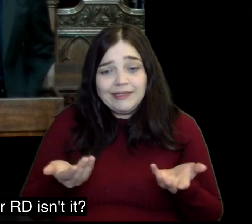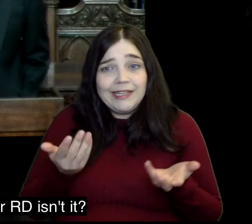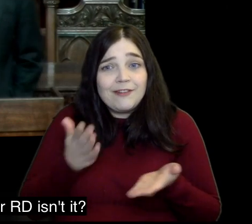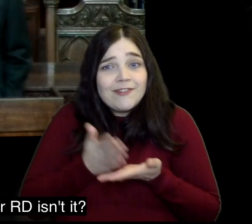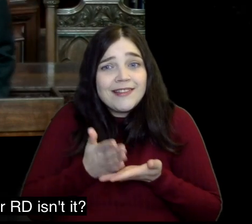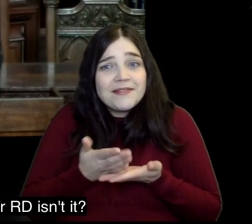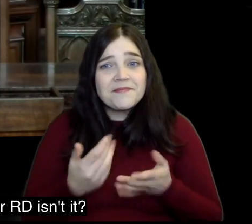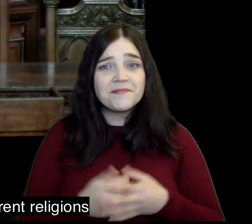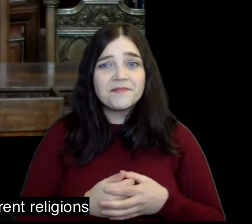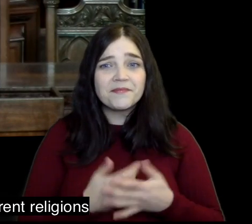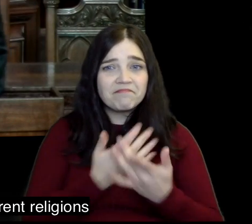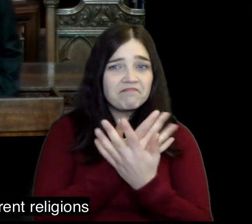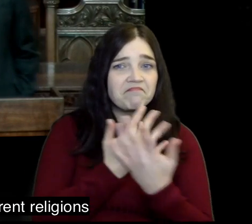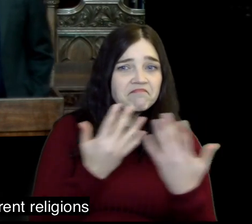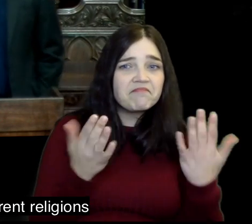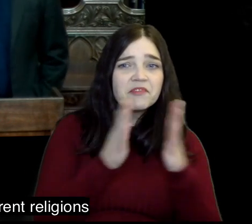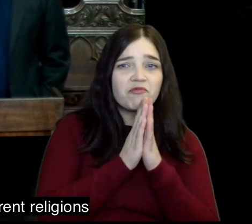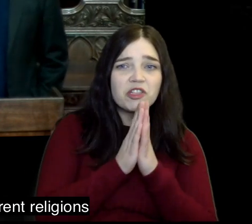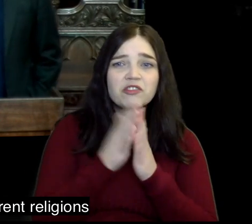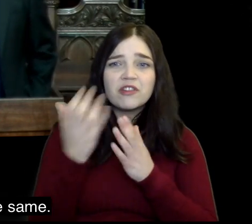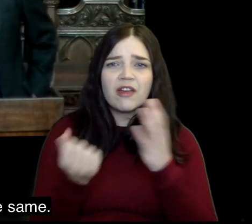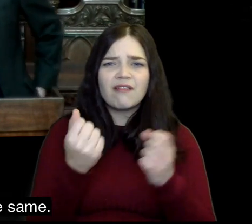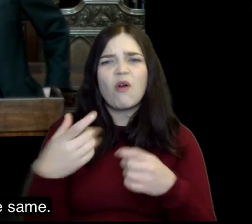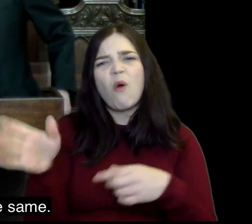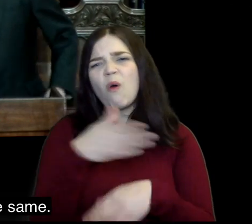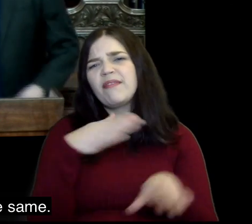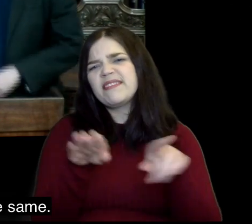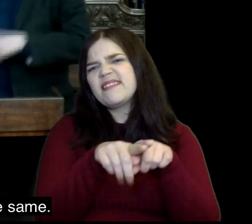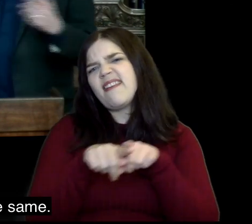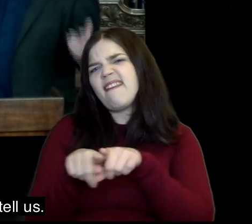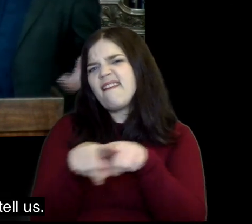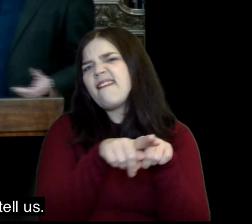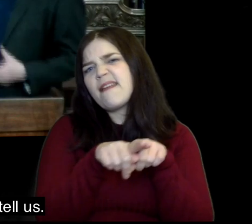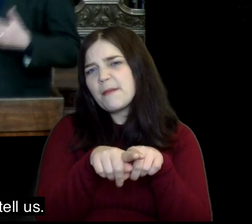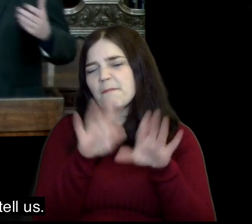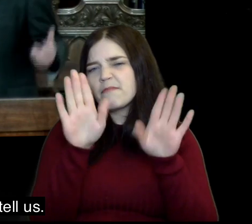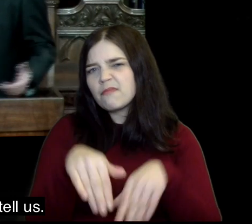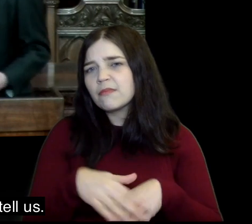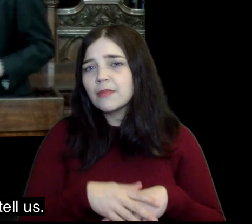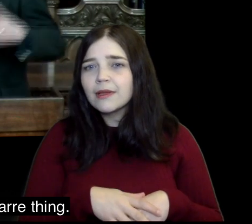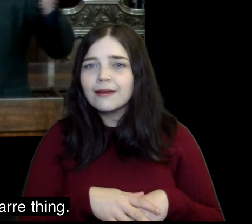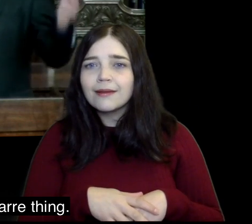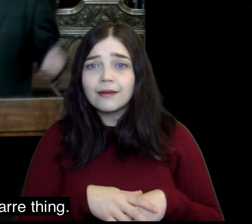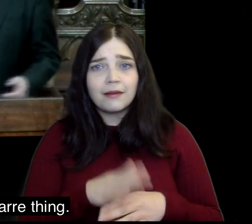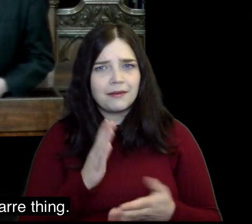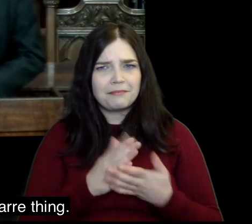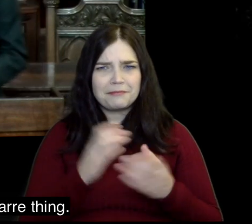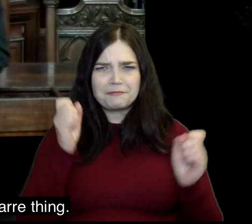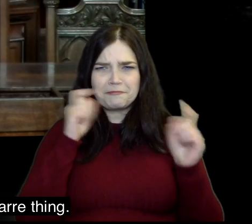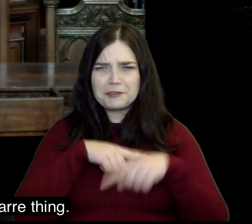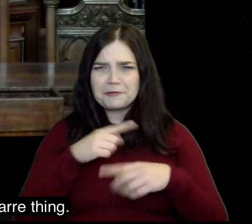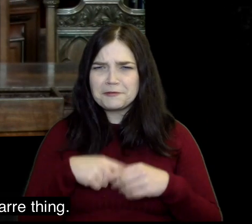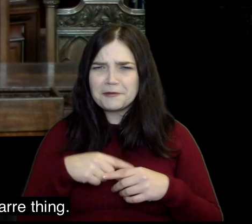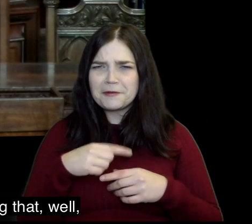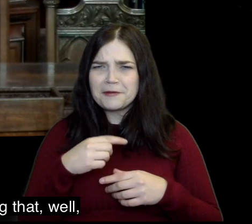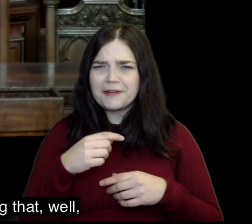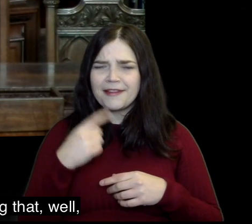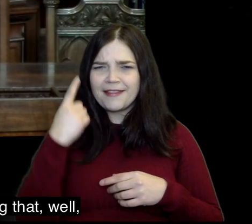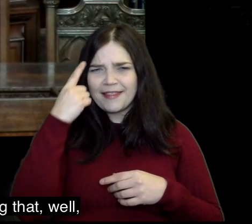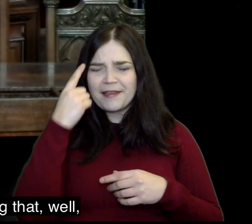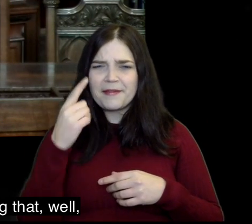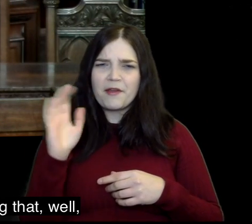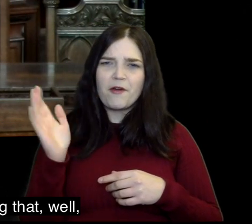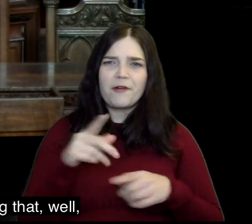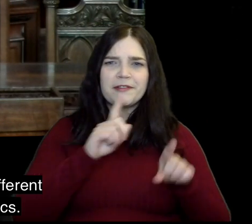just as an aside that's the philosophy of our day isn't it there's lots of different religions and they're all the same is what people tell us it's